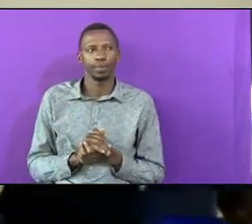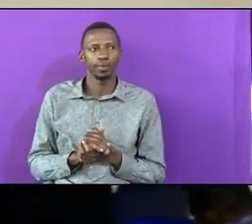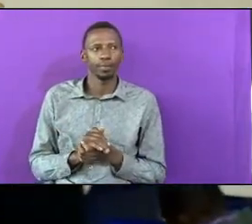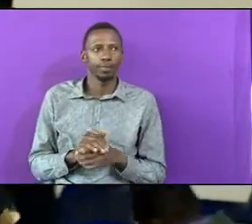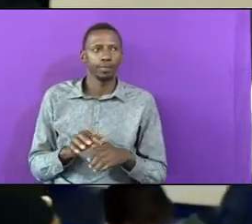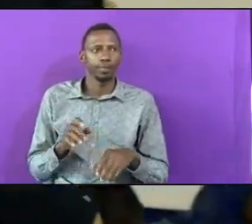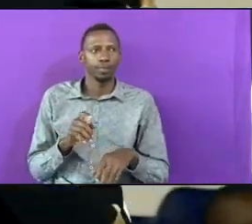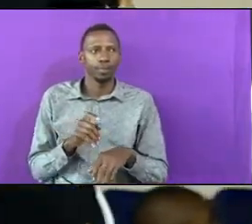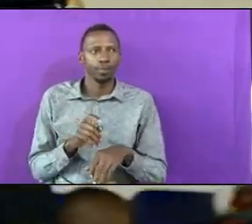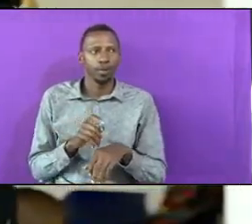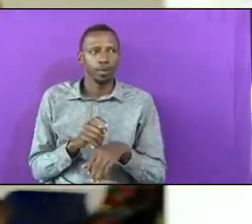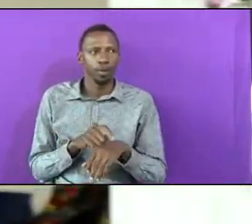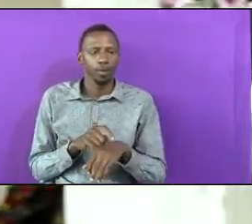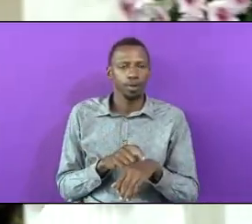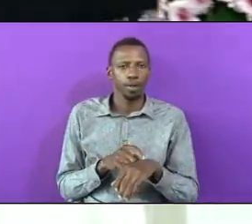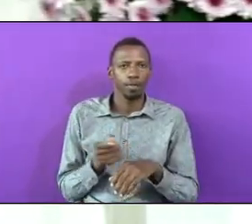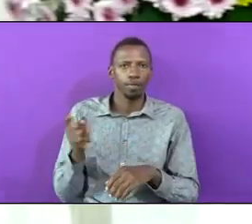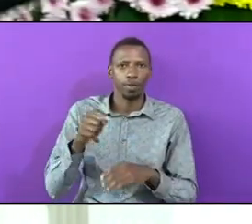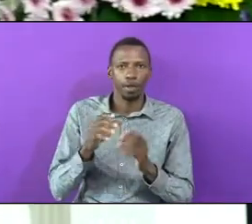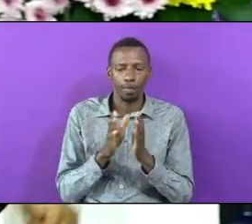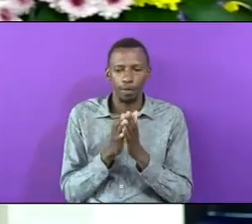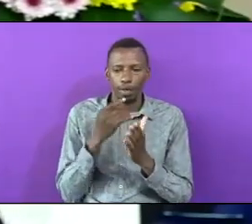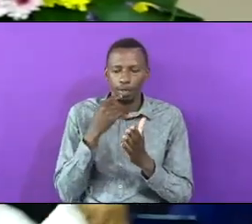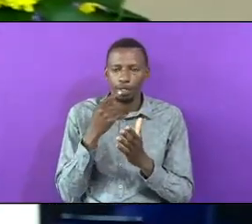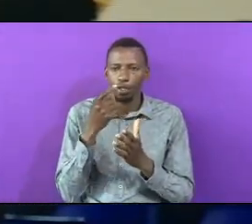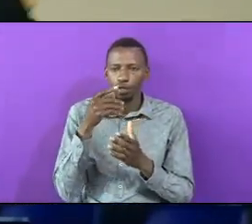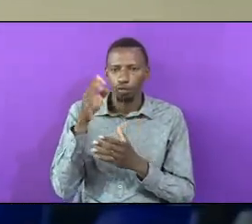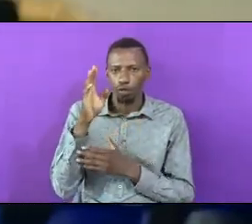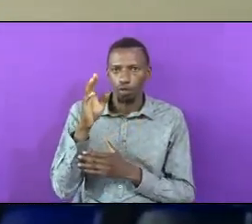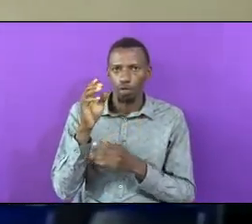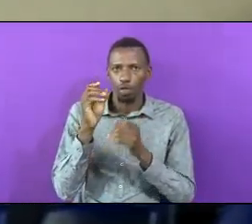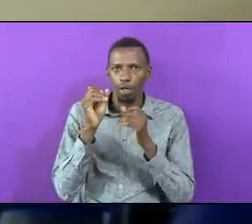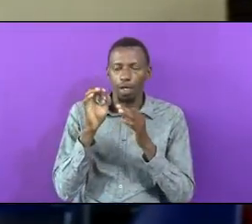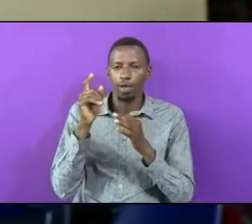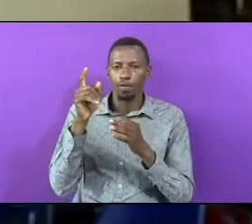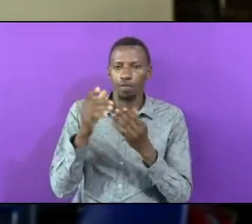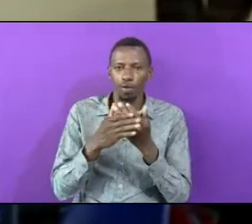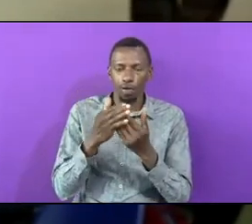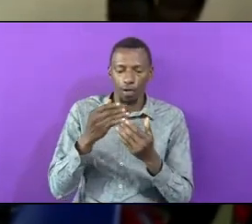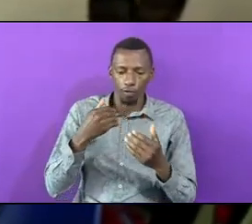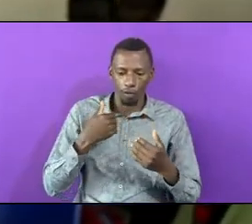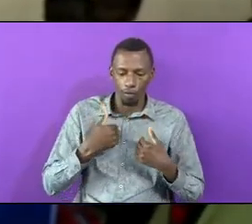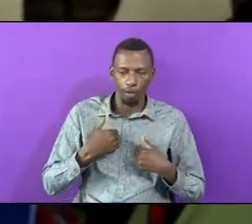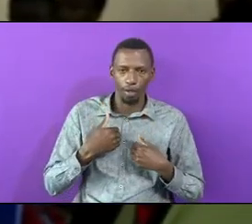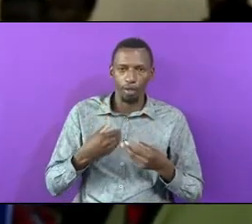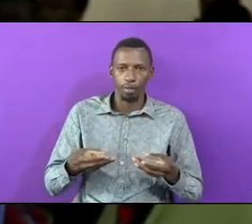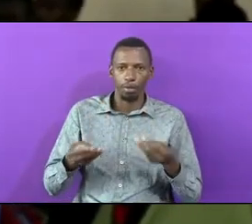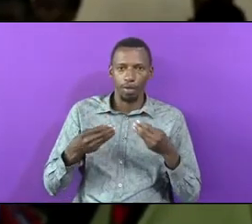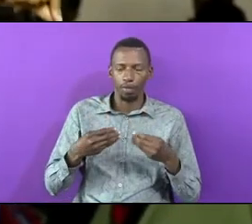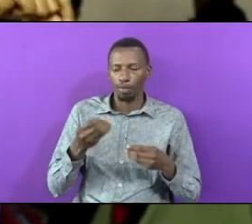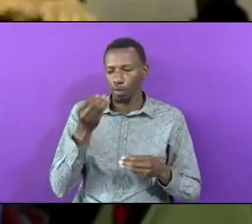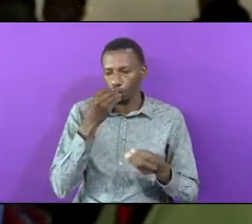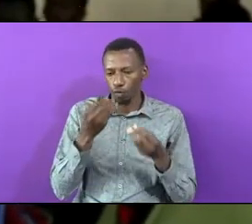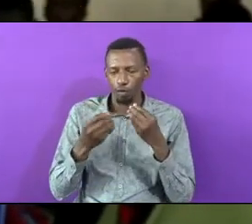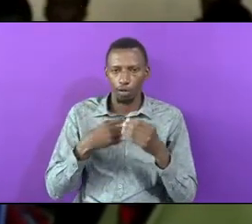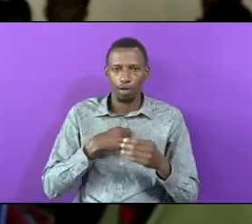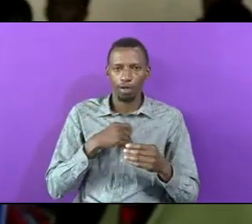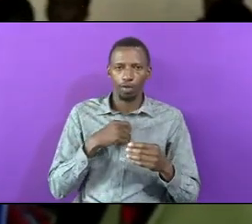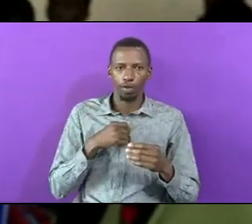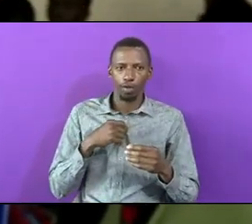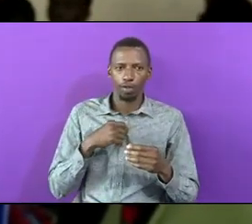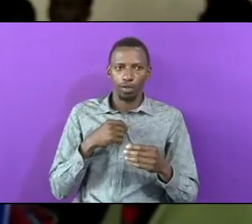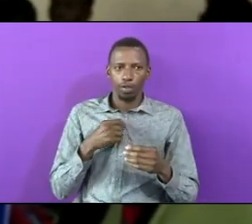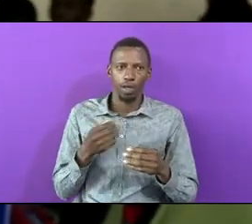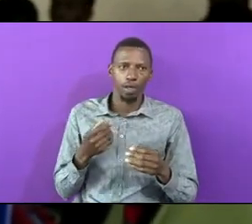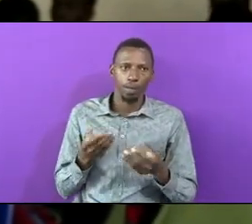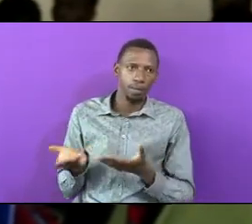When He Came To Pray He Tells God If You Will Take Care Of Me And Give Me Food And Clothes And Take Care Of Me And Bring Me Back Then You Will